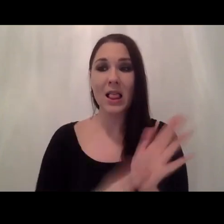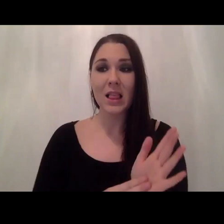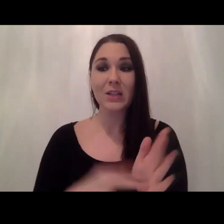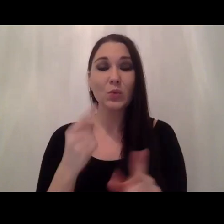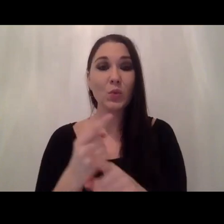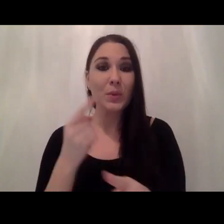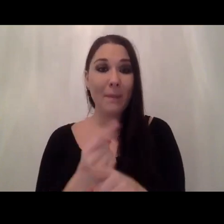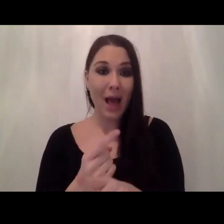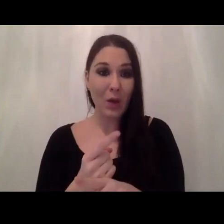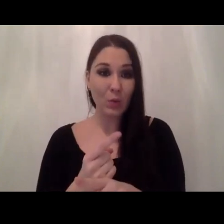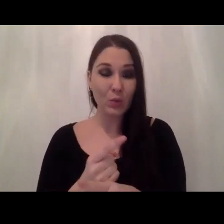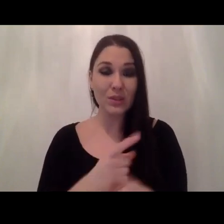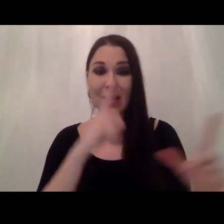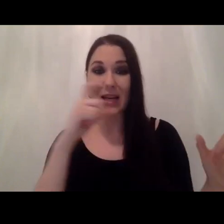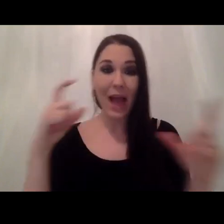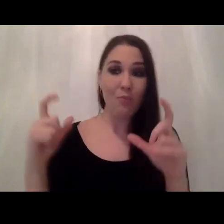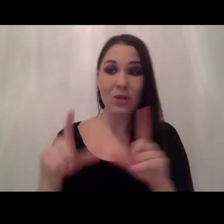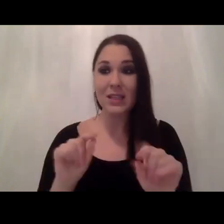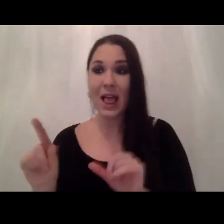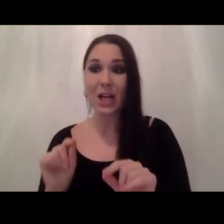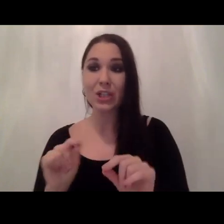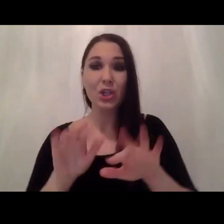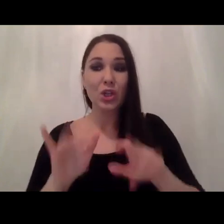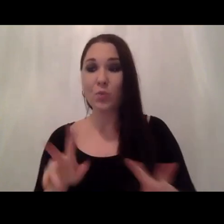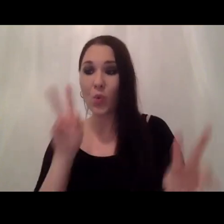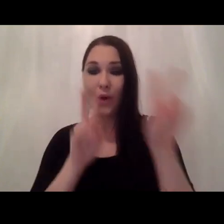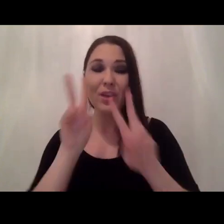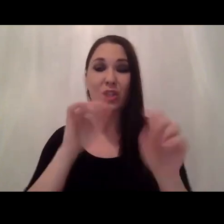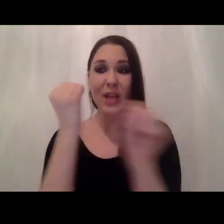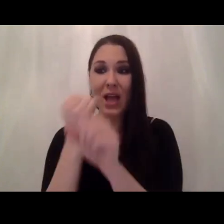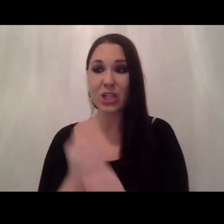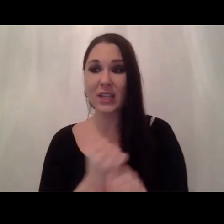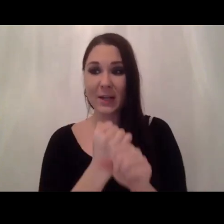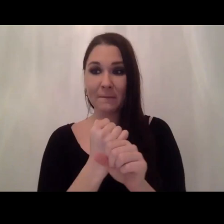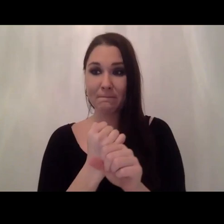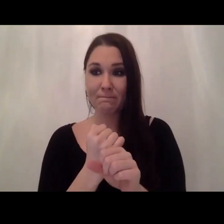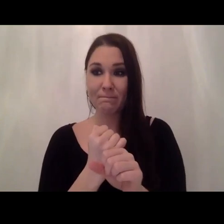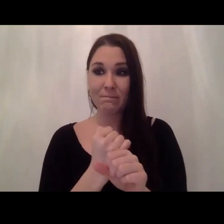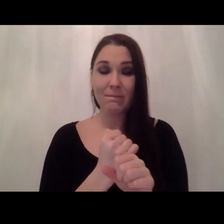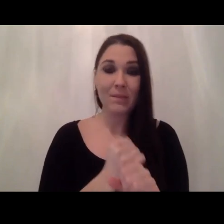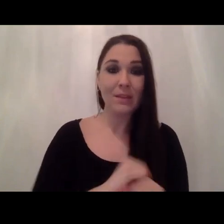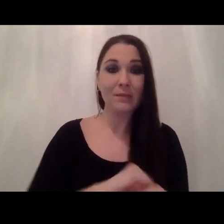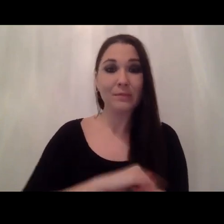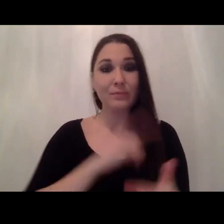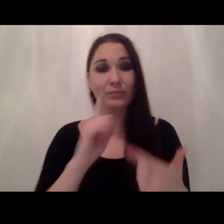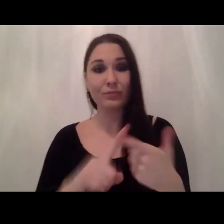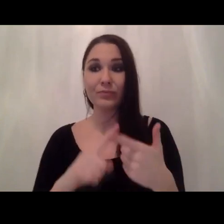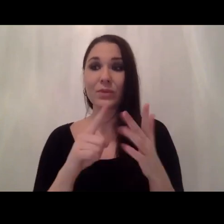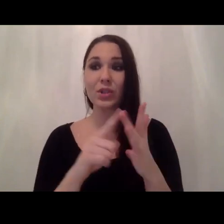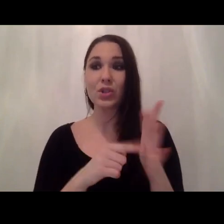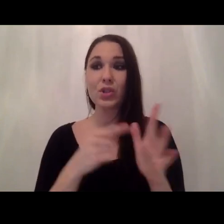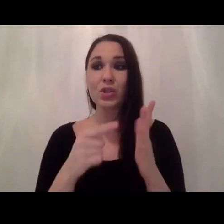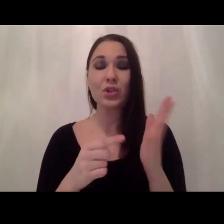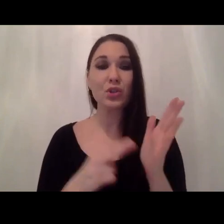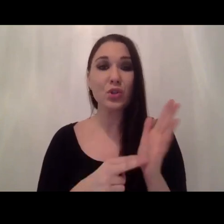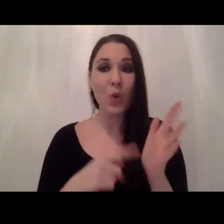She's going to be followed by Jun Li Tao who will speak about hand detection model development and then finally we have